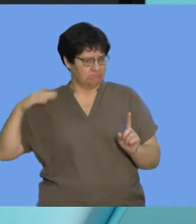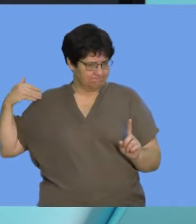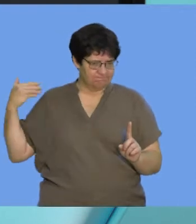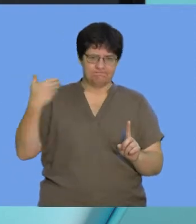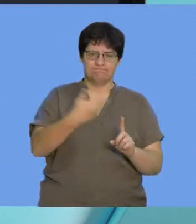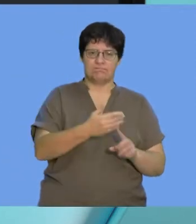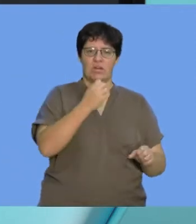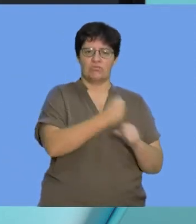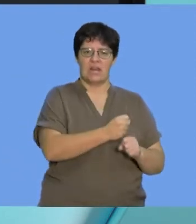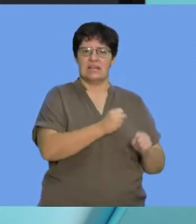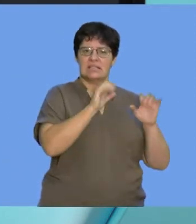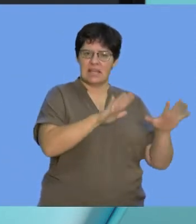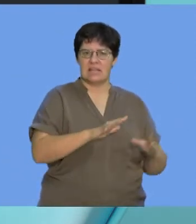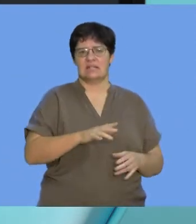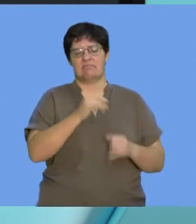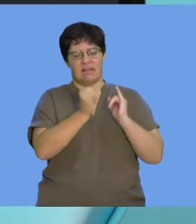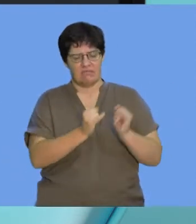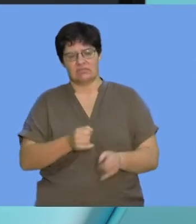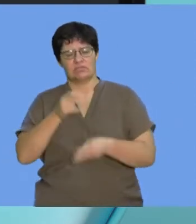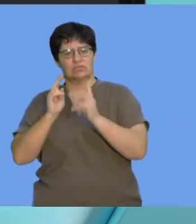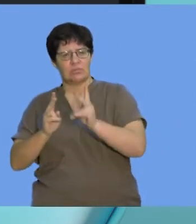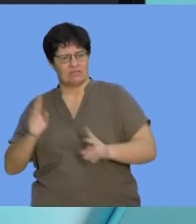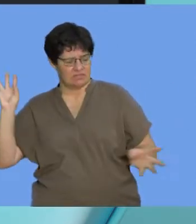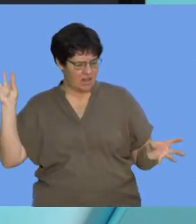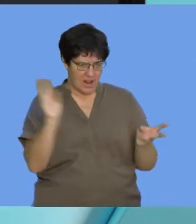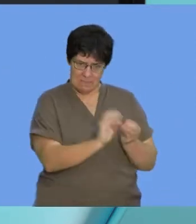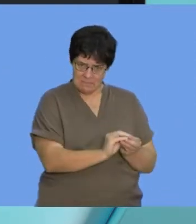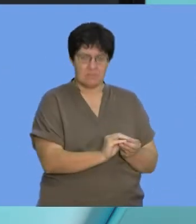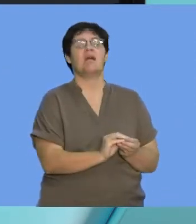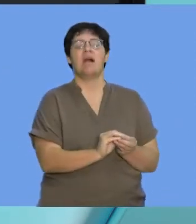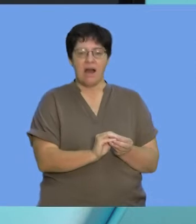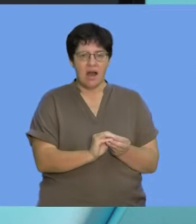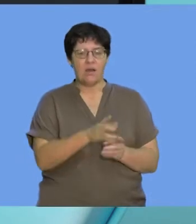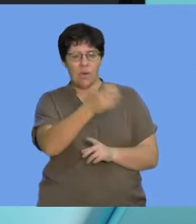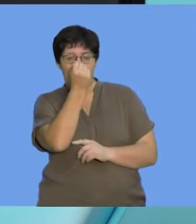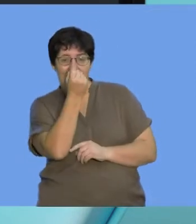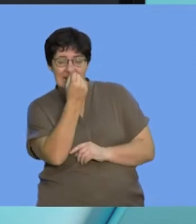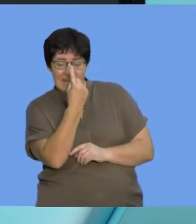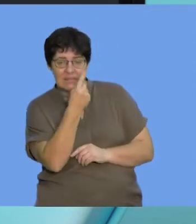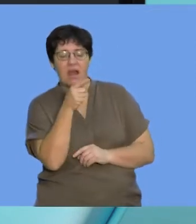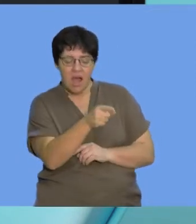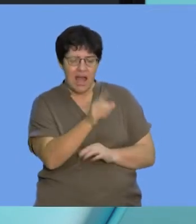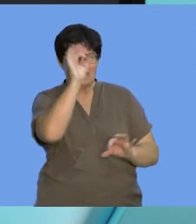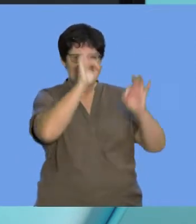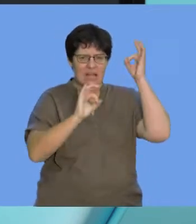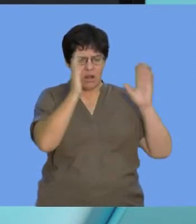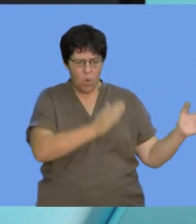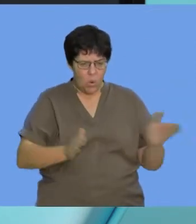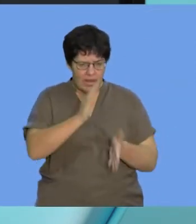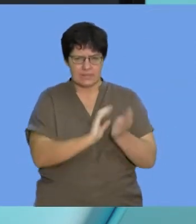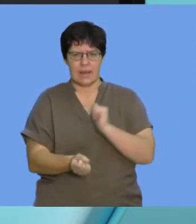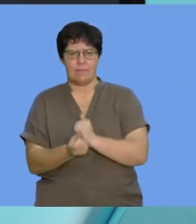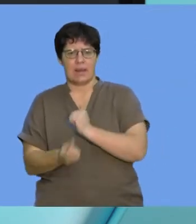in grade 10, 11 and 12. It forms the fundamental aspect of understanding how cell organization occurs.